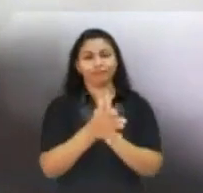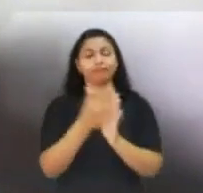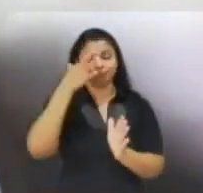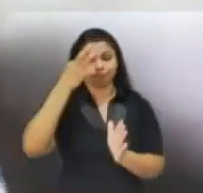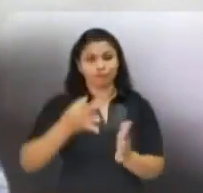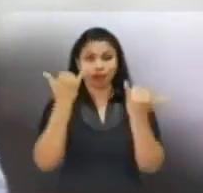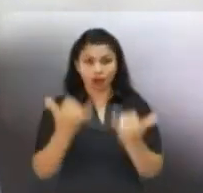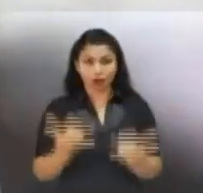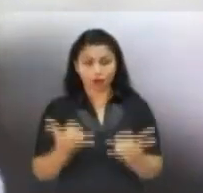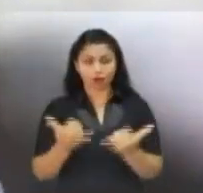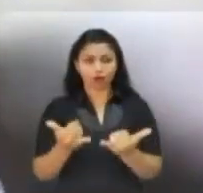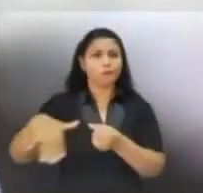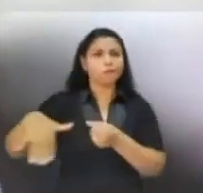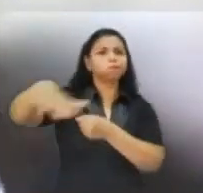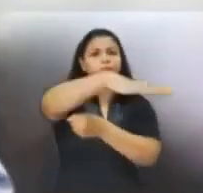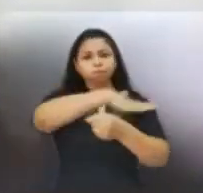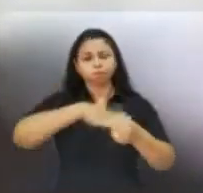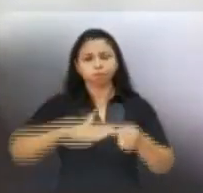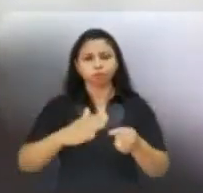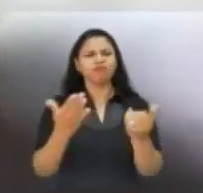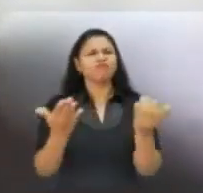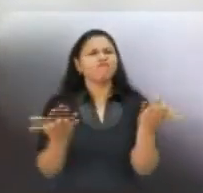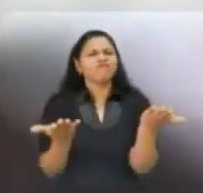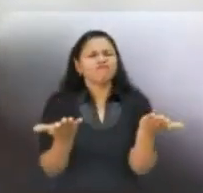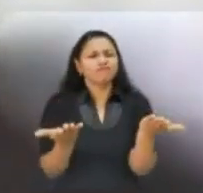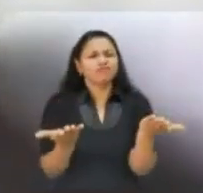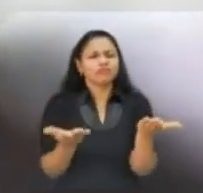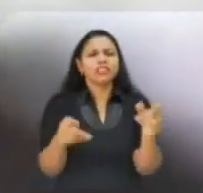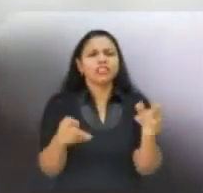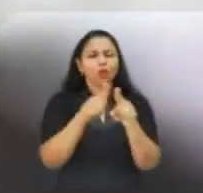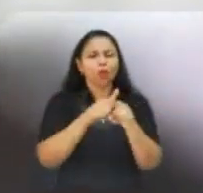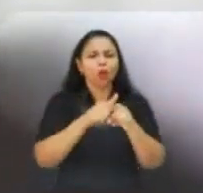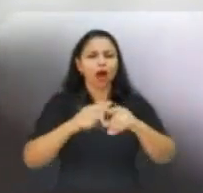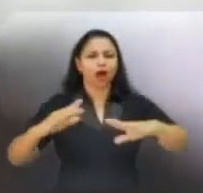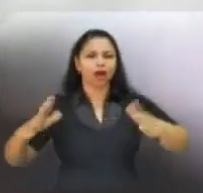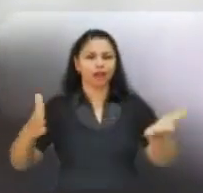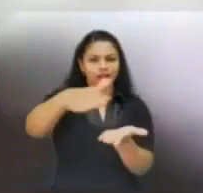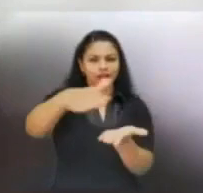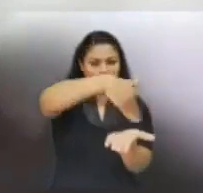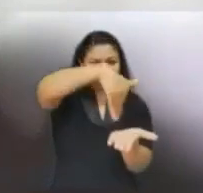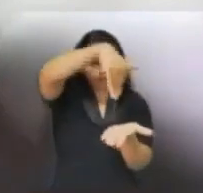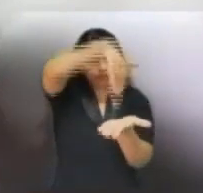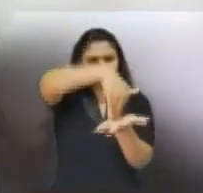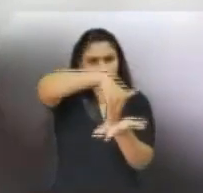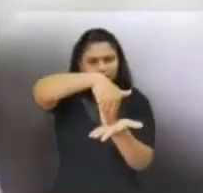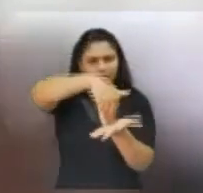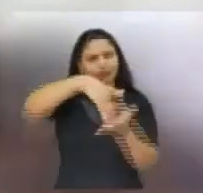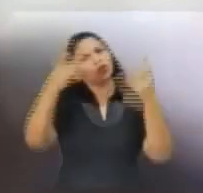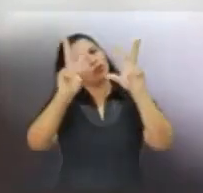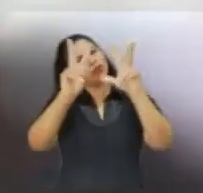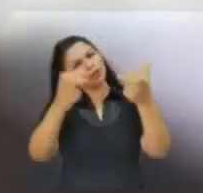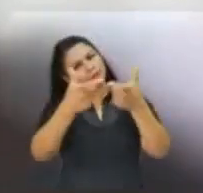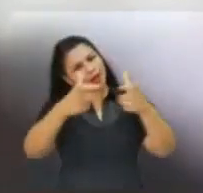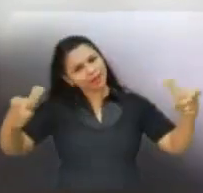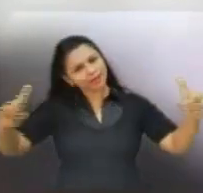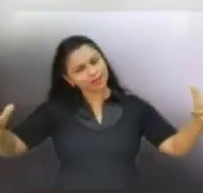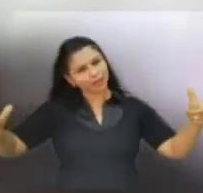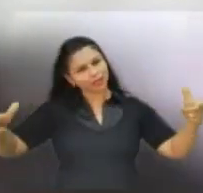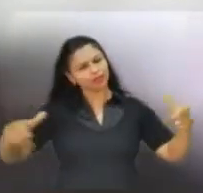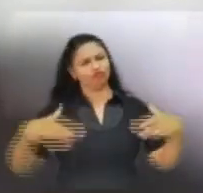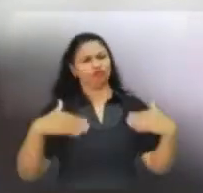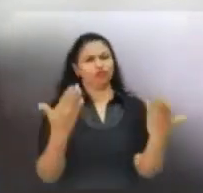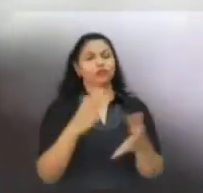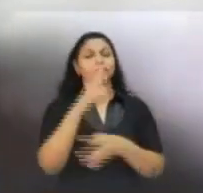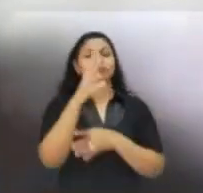times where we are kind of a decentralized in the vision of how spectrum is managed. And because there